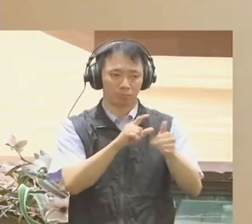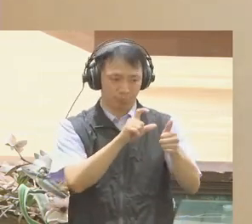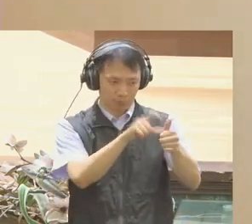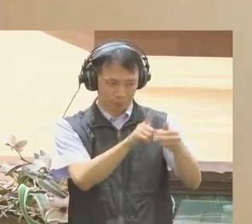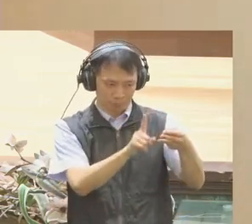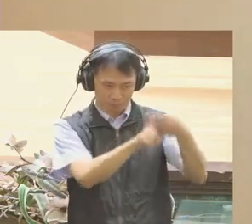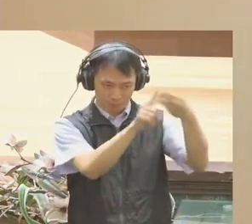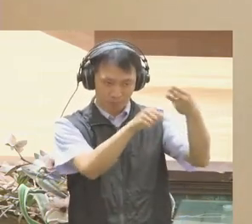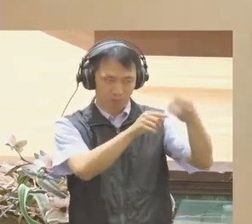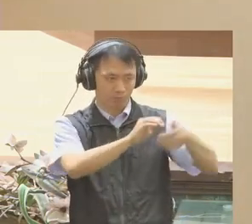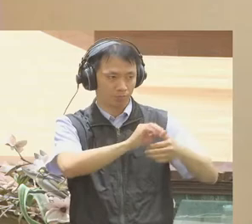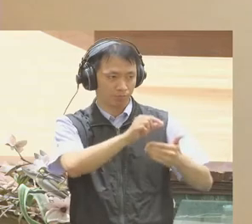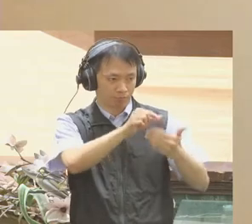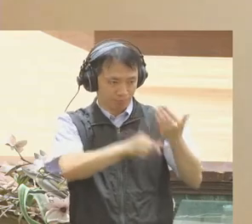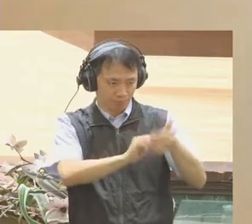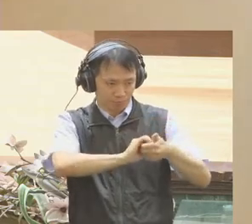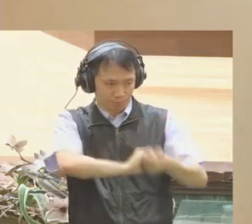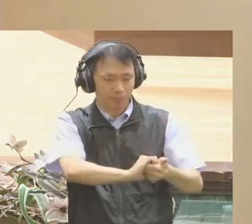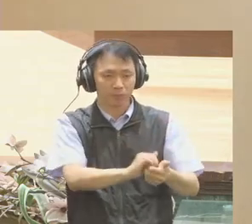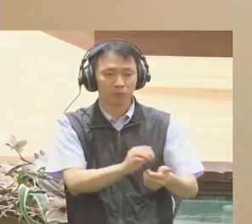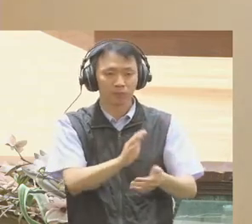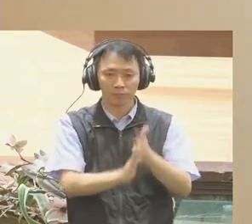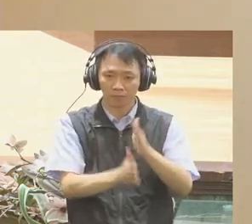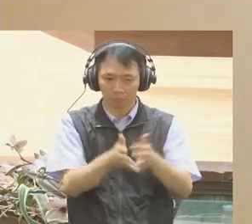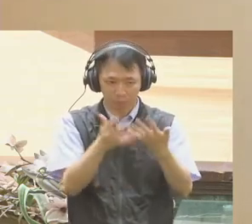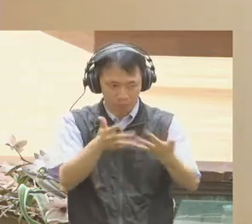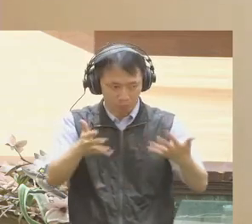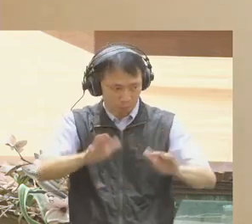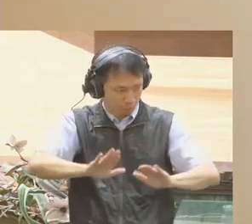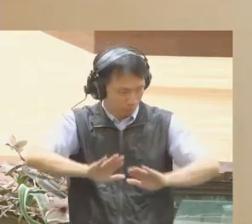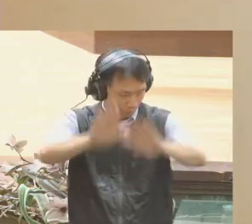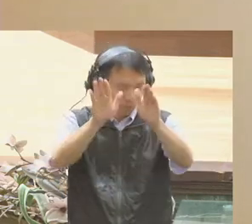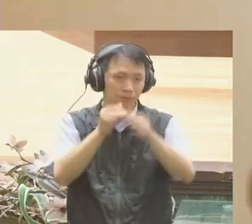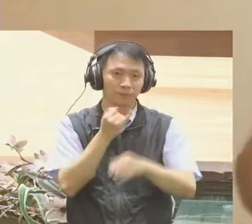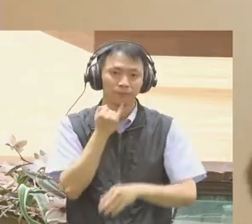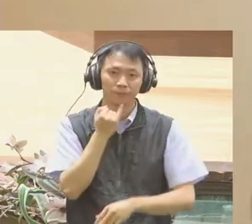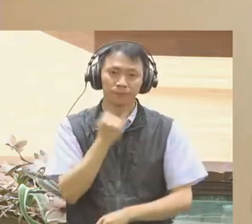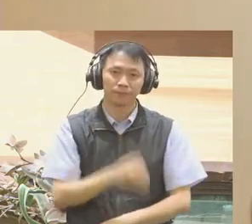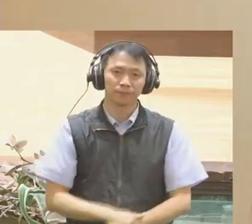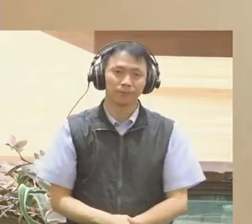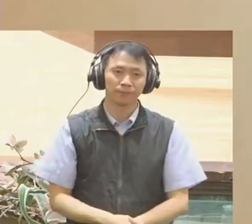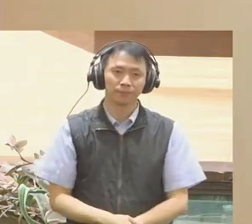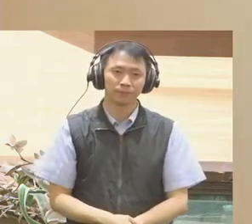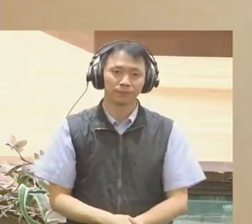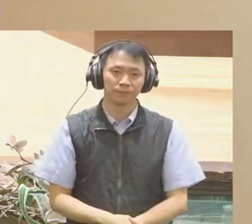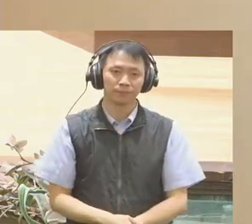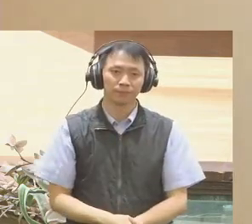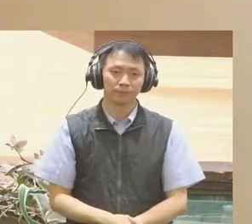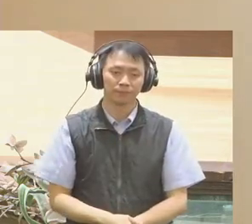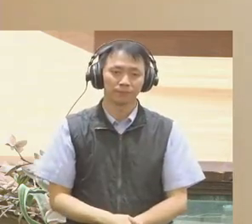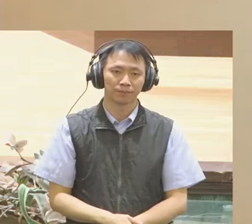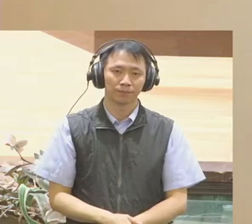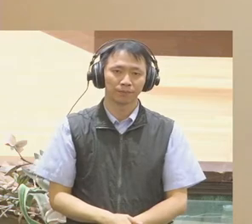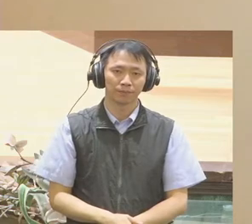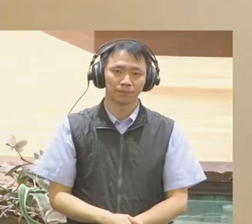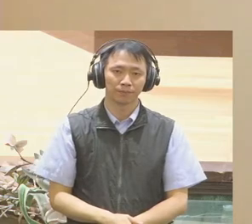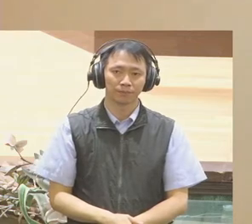election cycle, a process that predictably leaves citizens feeling unsatisfied and the government without a discernible mandate.